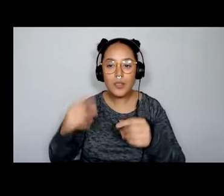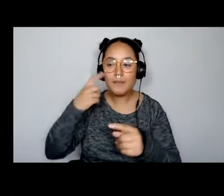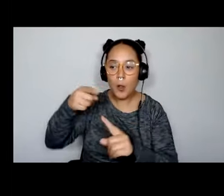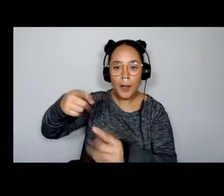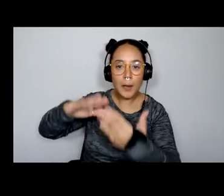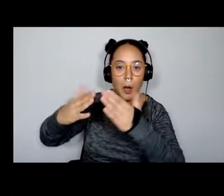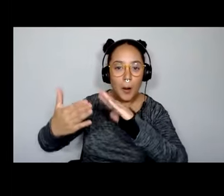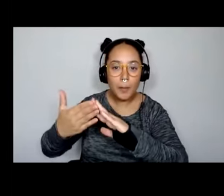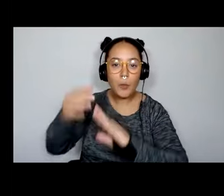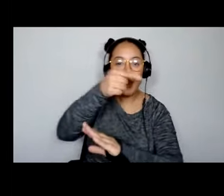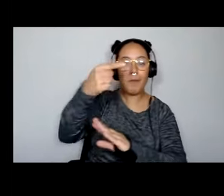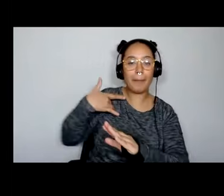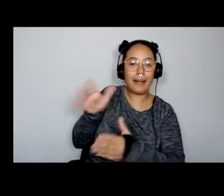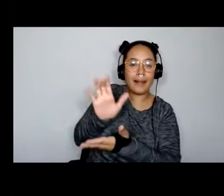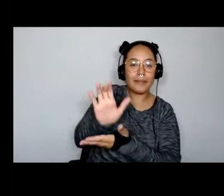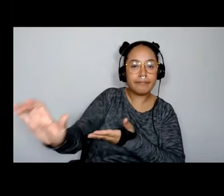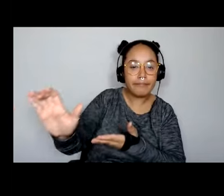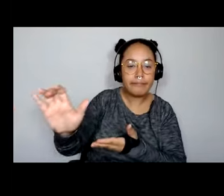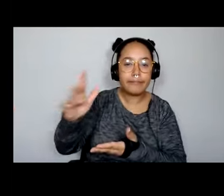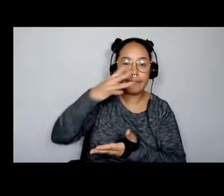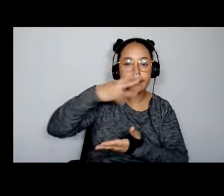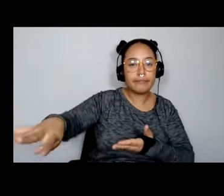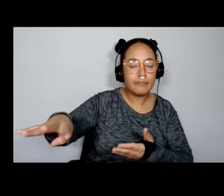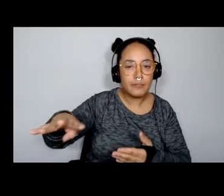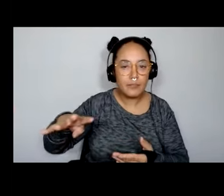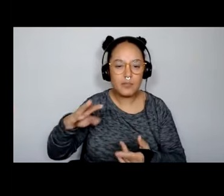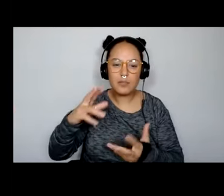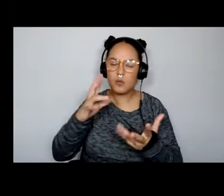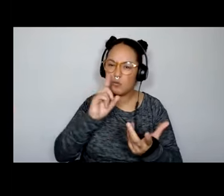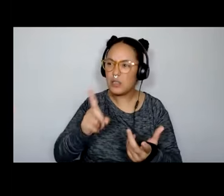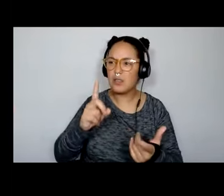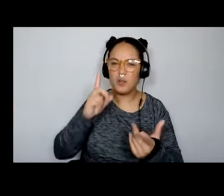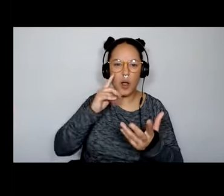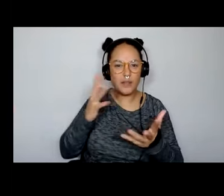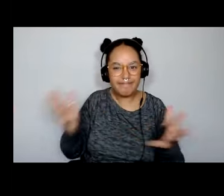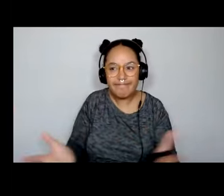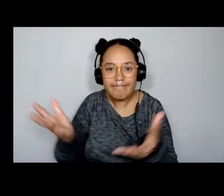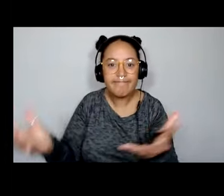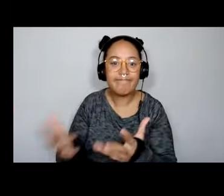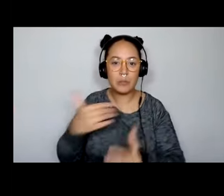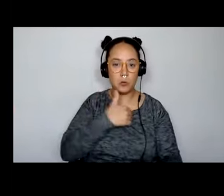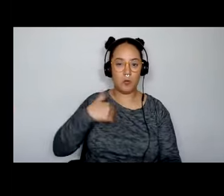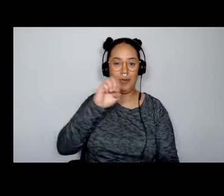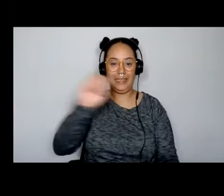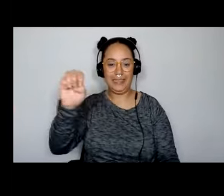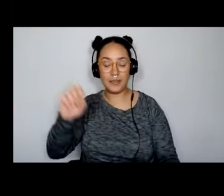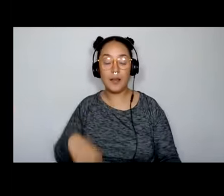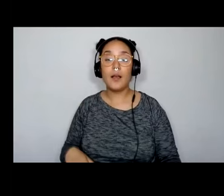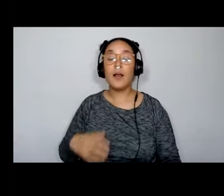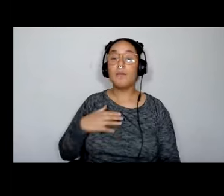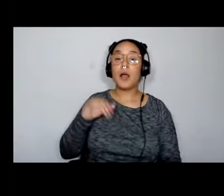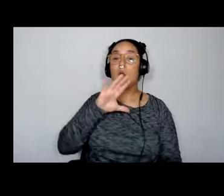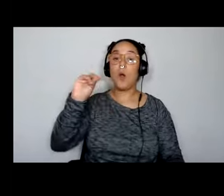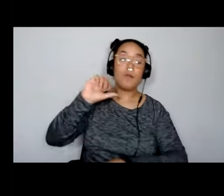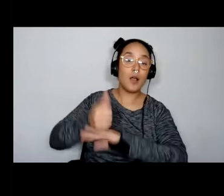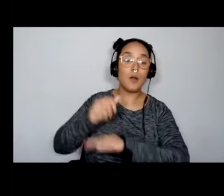really to start championing storytelling in Toronto's East, uh, my colleague and fellow co-founder Alex Narvez and myself, uh, we